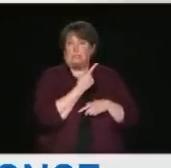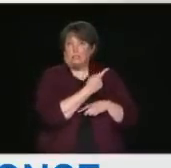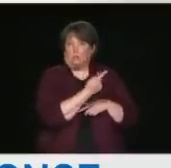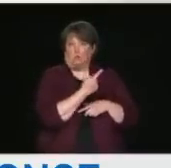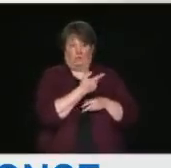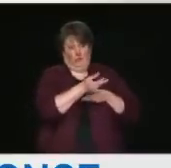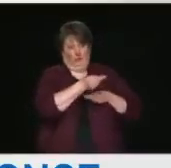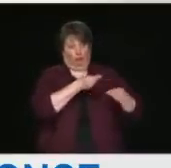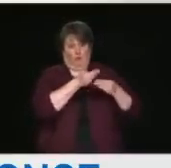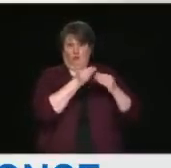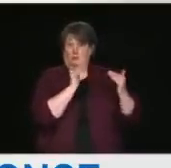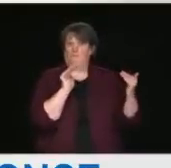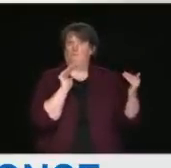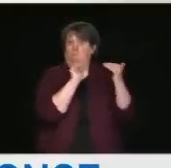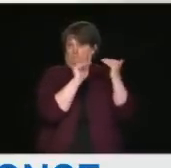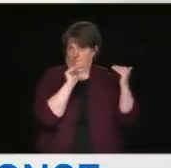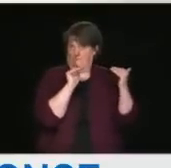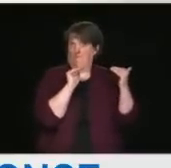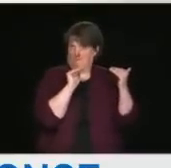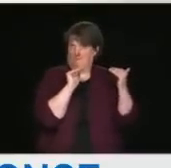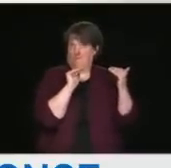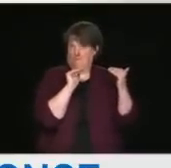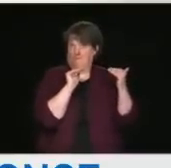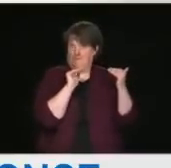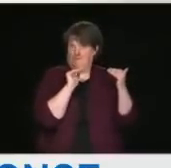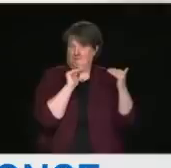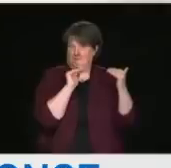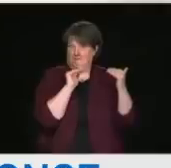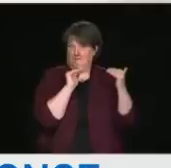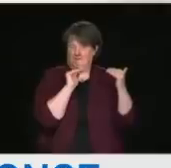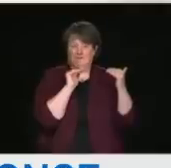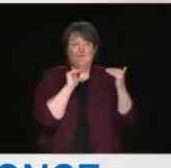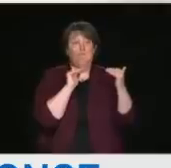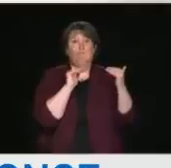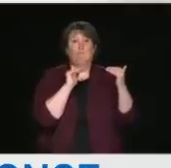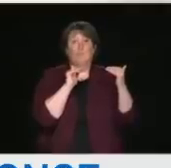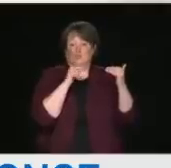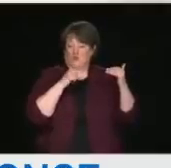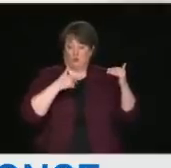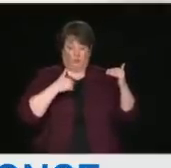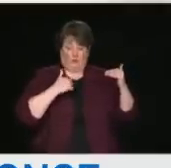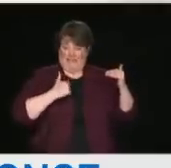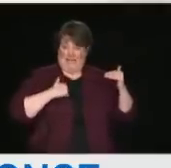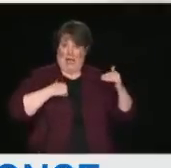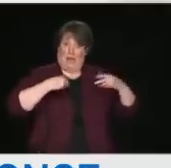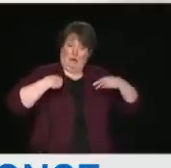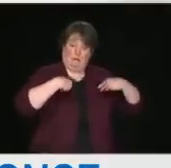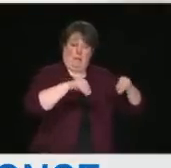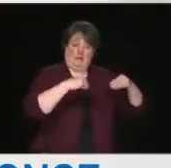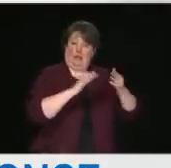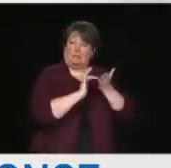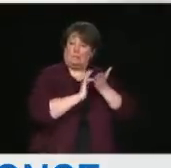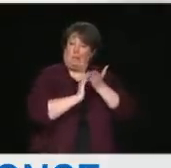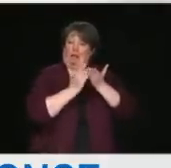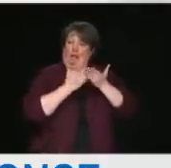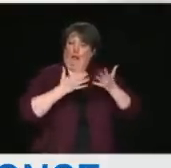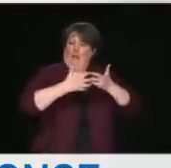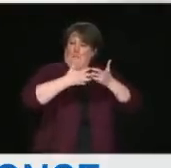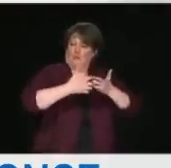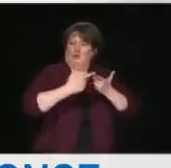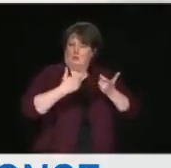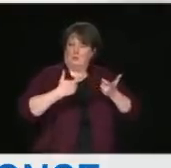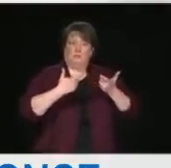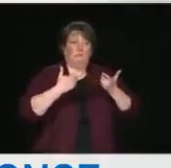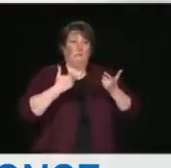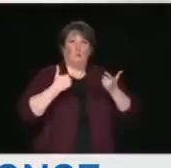Canada exports a lot of medical equipment, and we also have health care professionals that do extraordinary